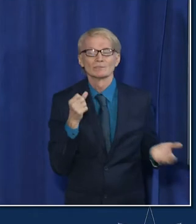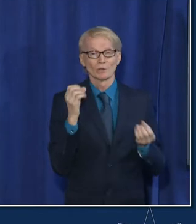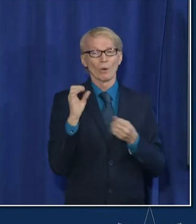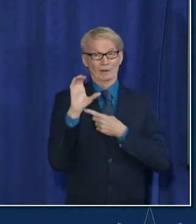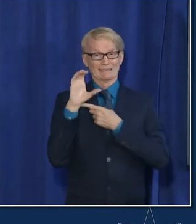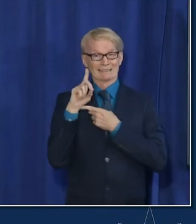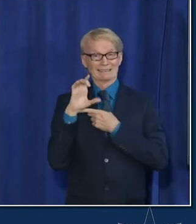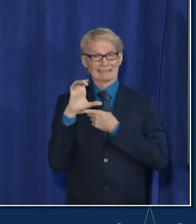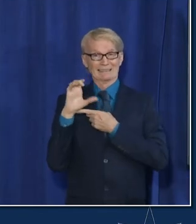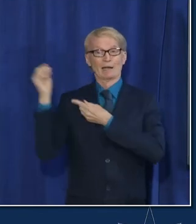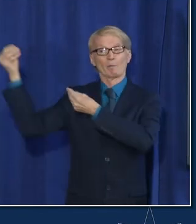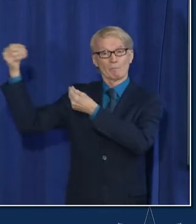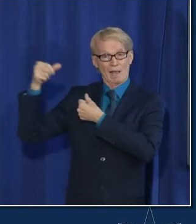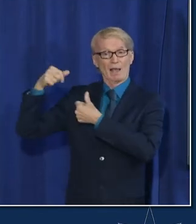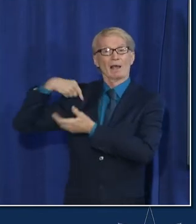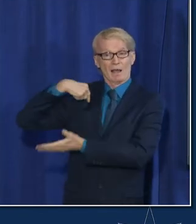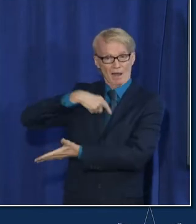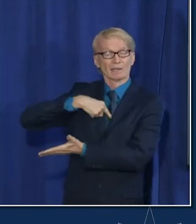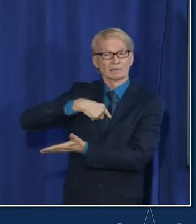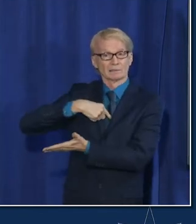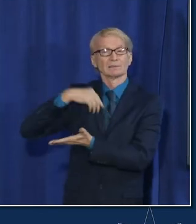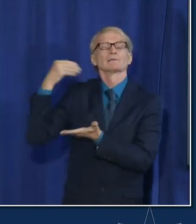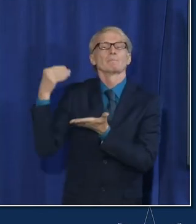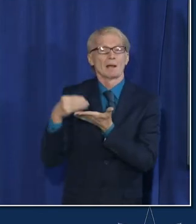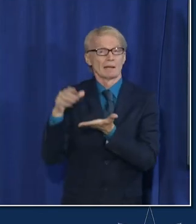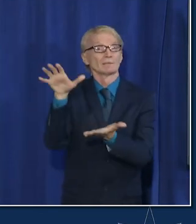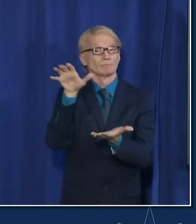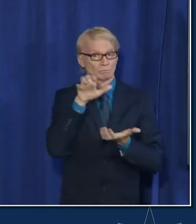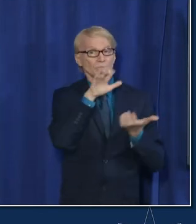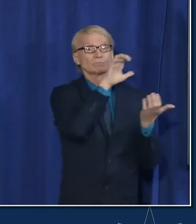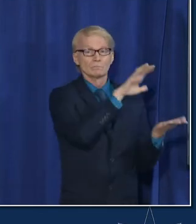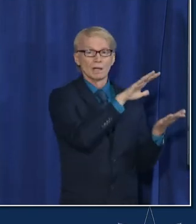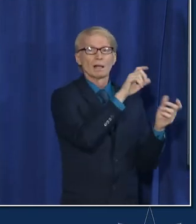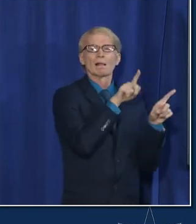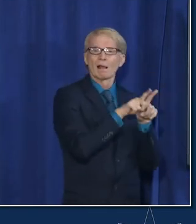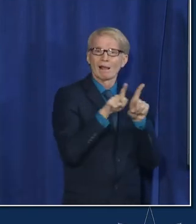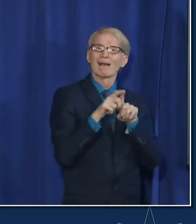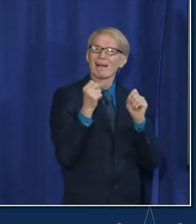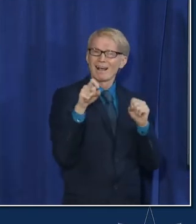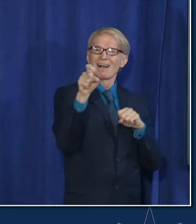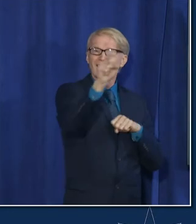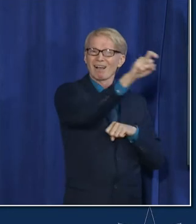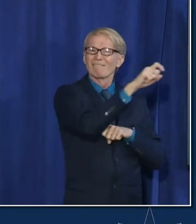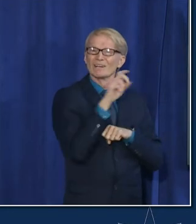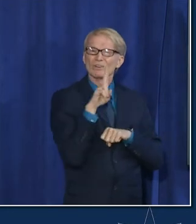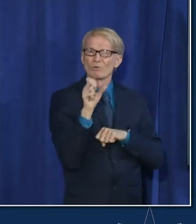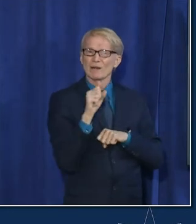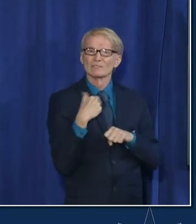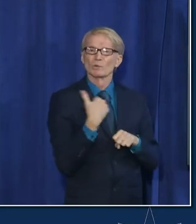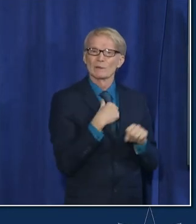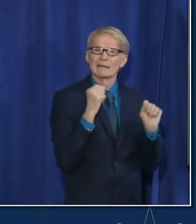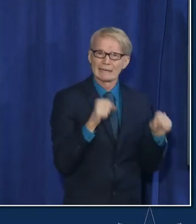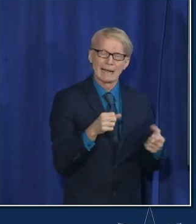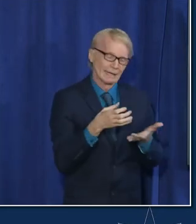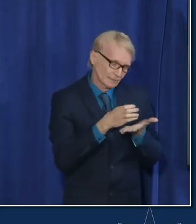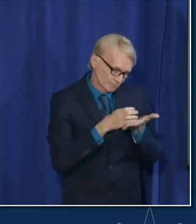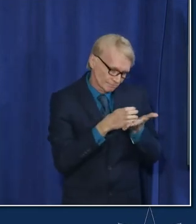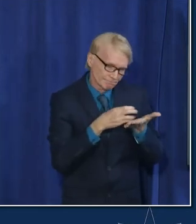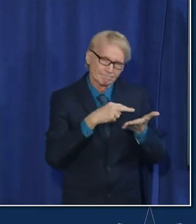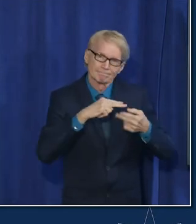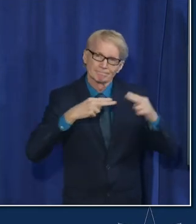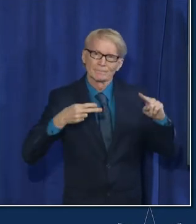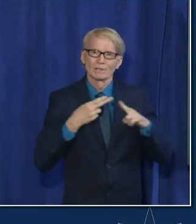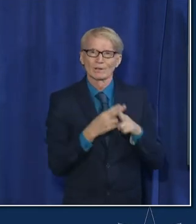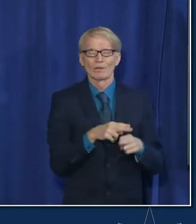providing us additional funding we like many places around the country have been building up the capacity to do the sequencing so we have something called